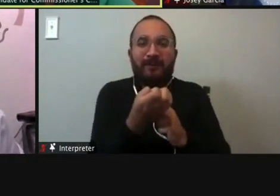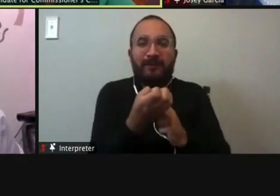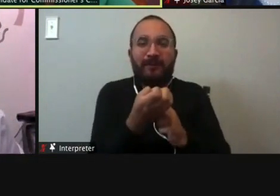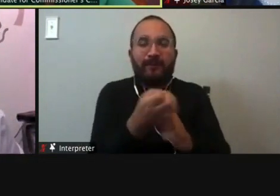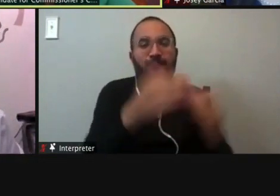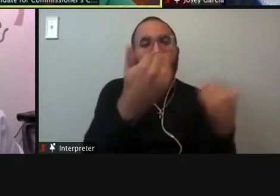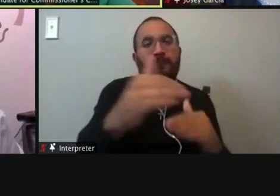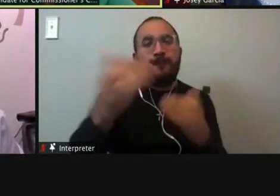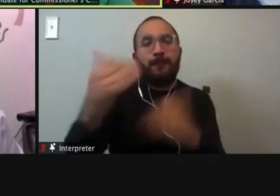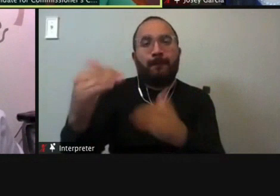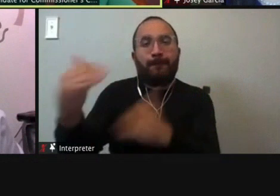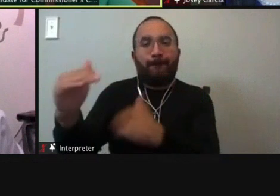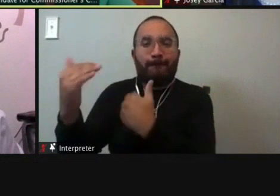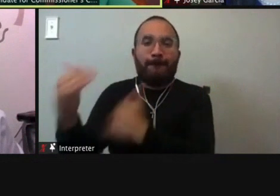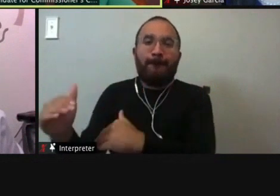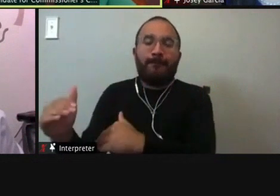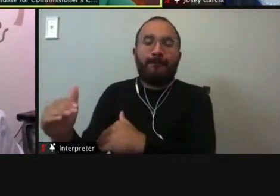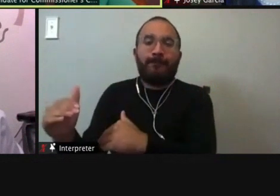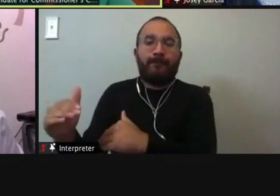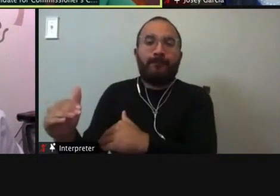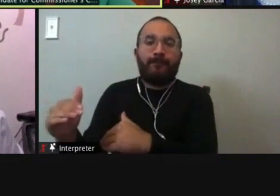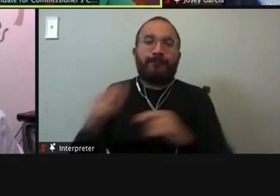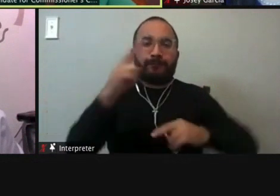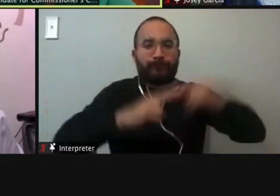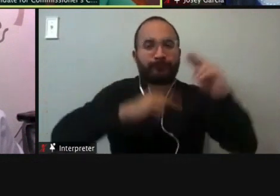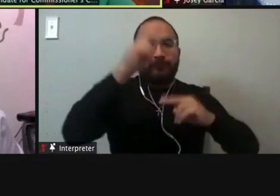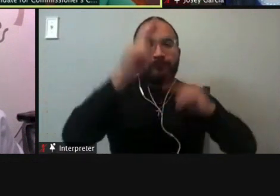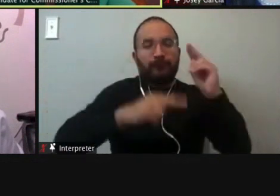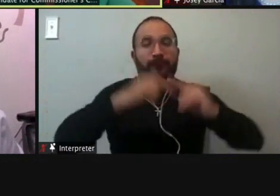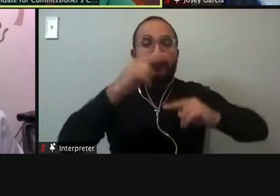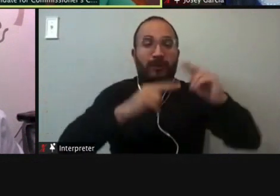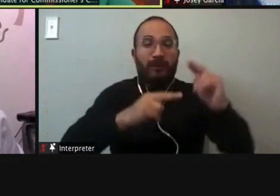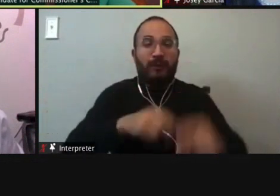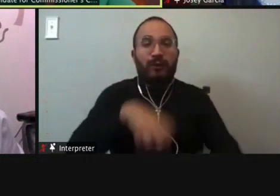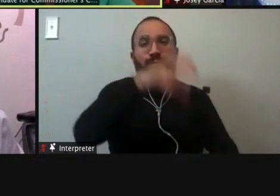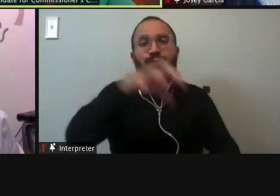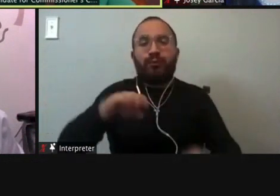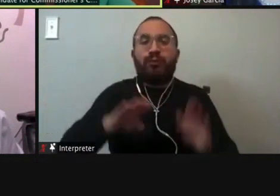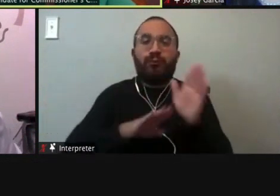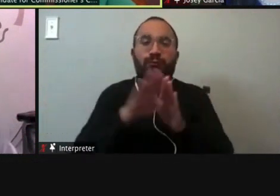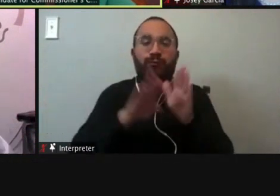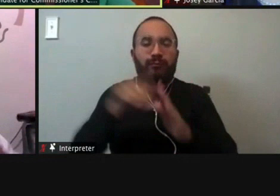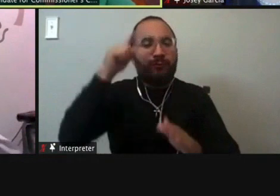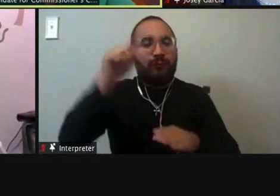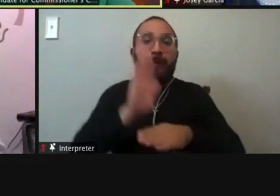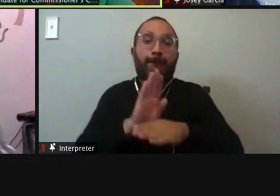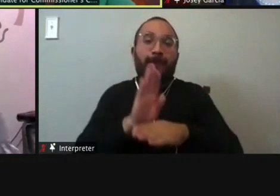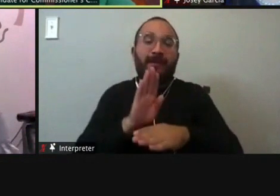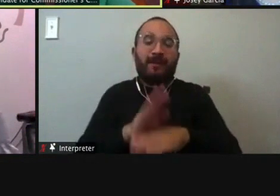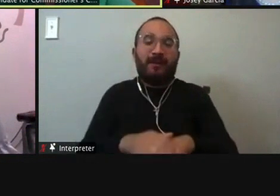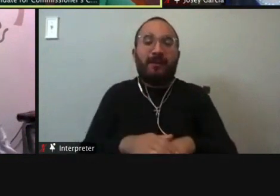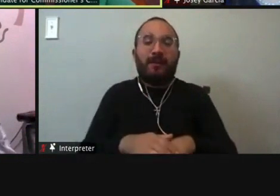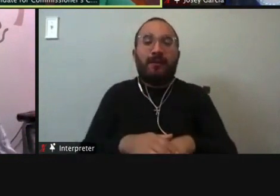regulations on the, uh, buildings that are built, the areas that are developed for business. Uh, for example, they may